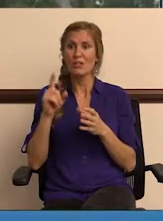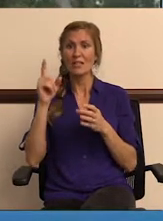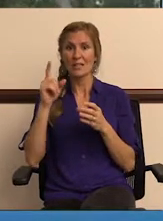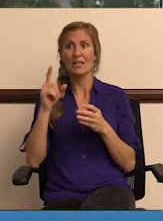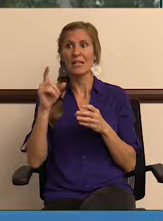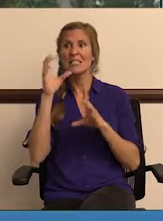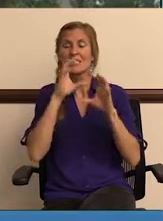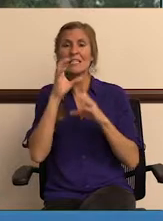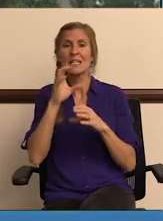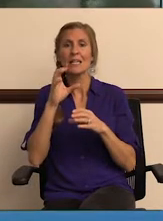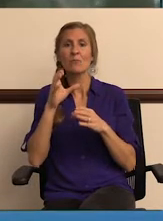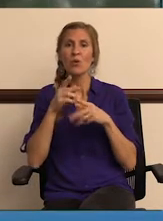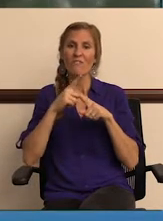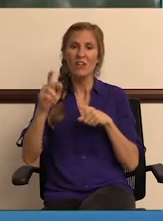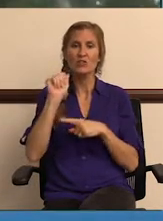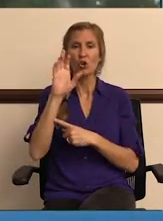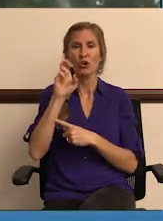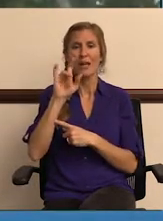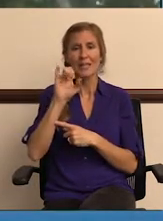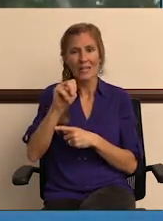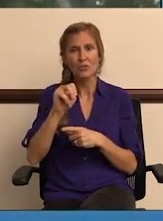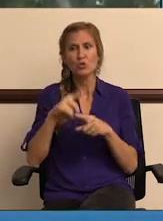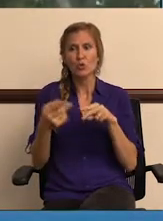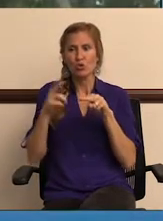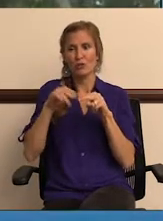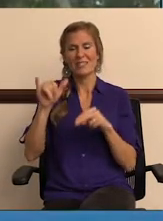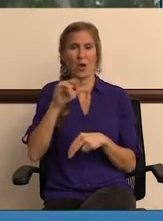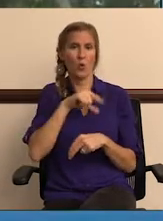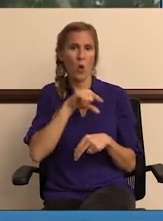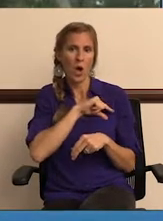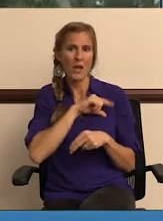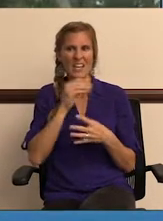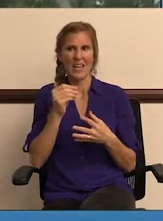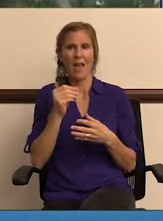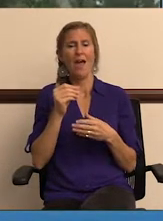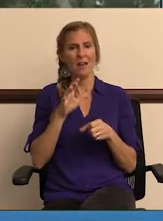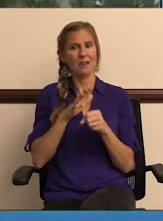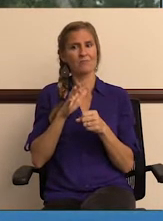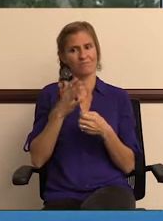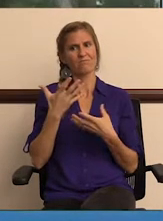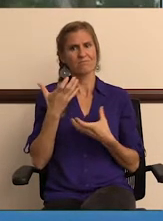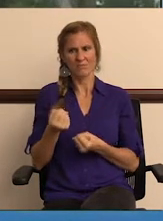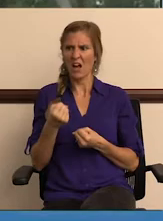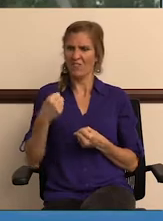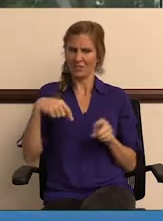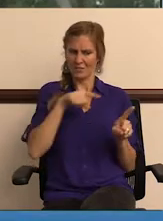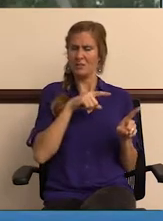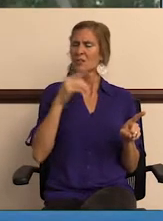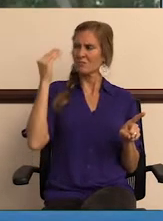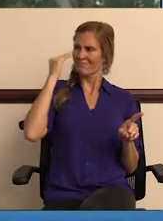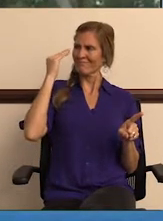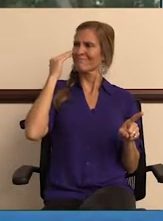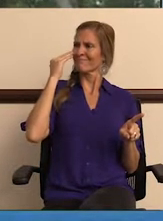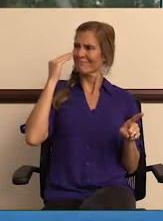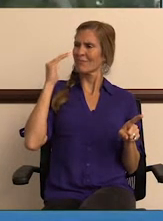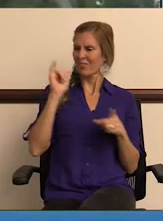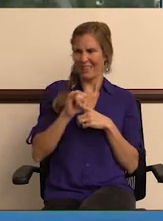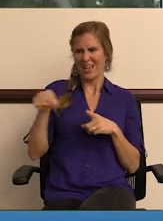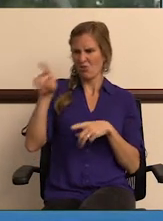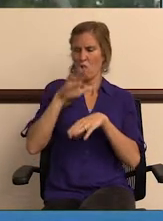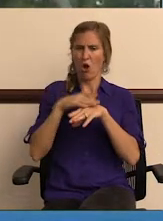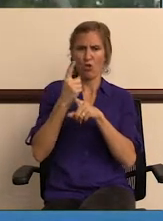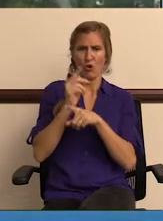is for the first time seeking professional accreditation to overall increase that quality and competency that our community knows